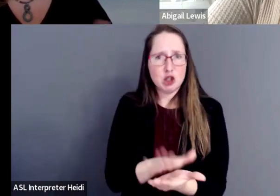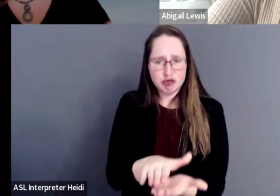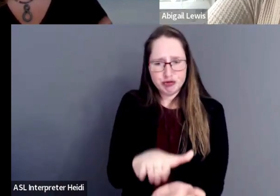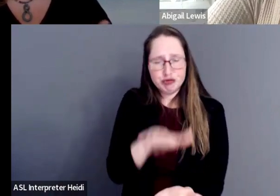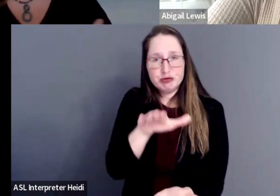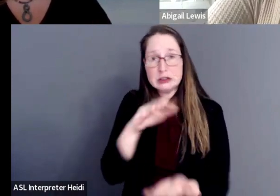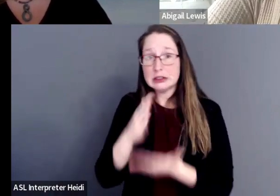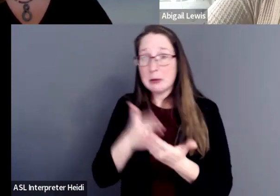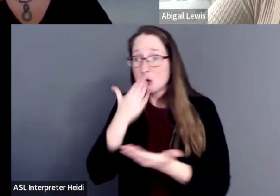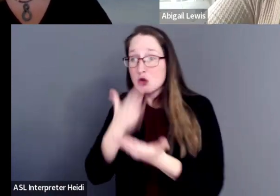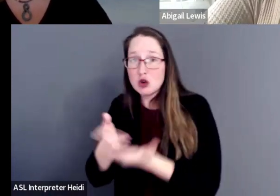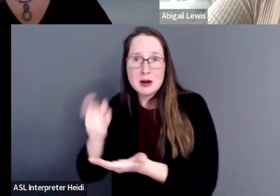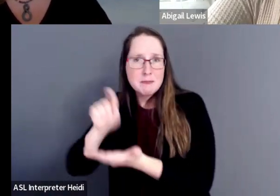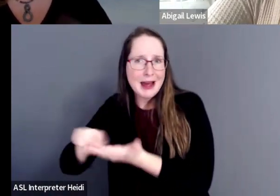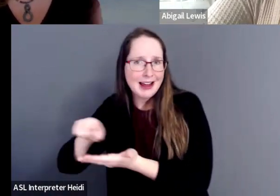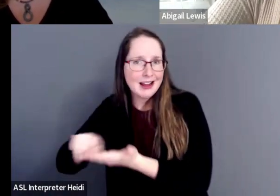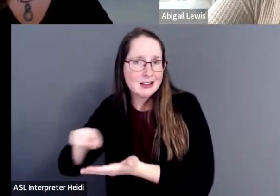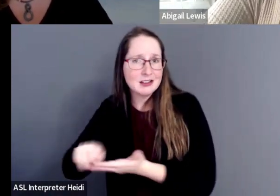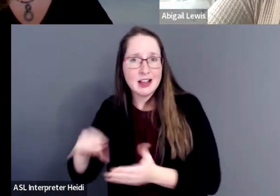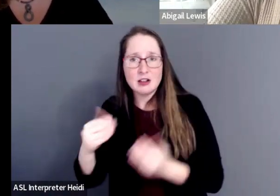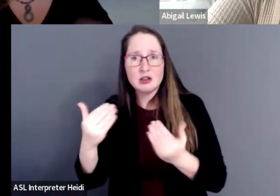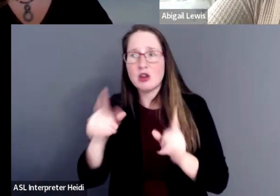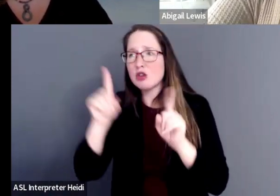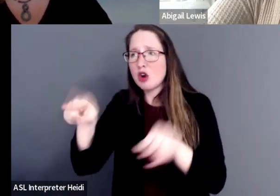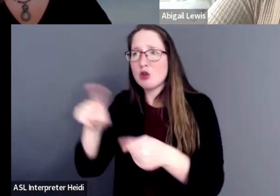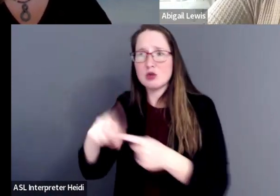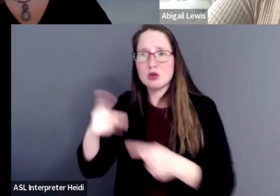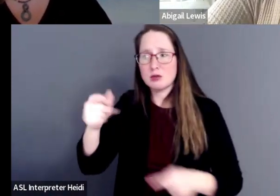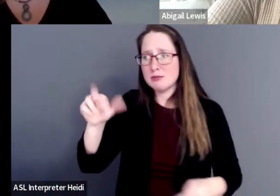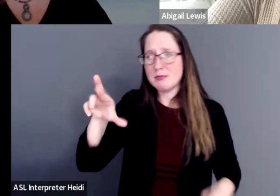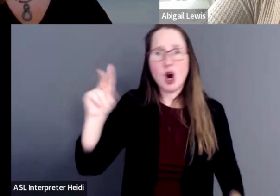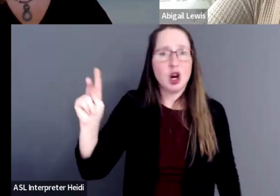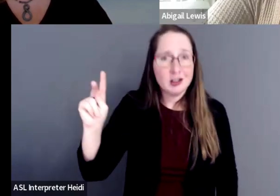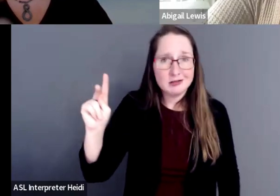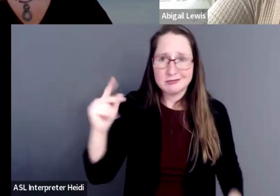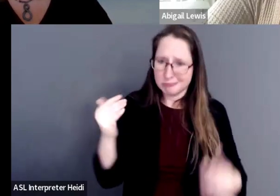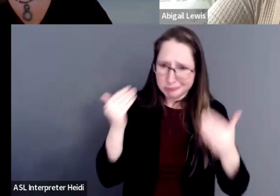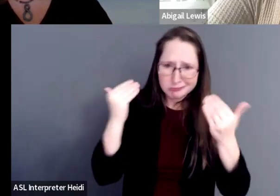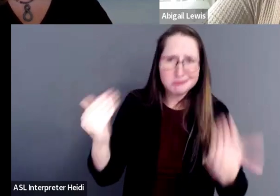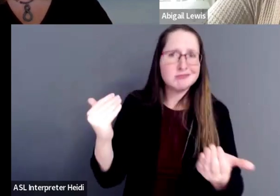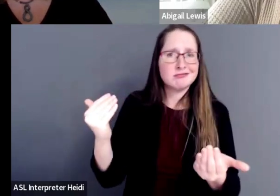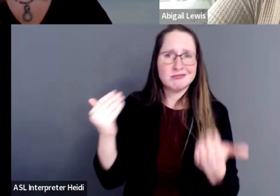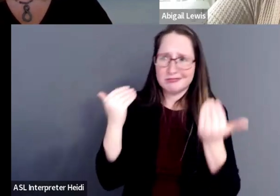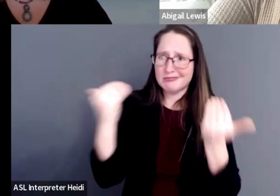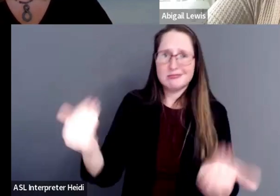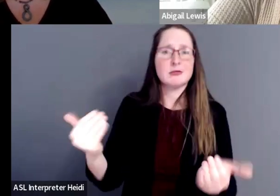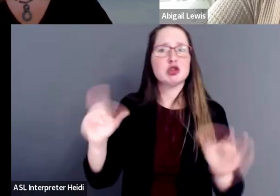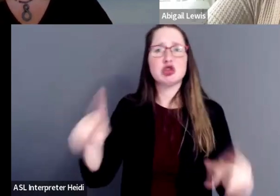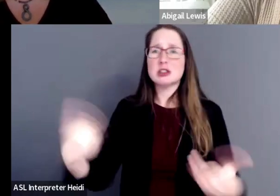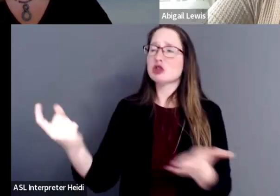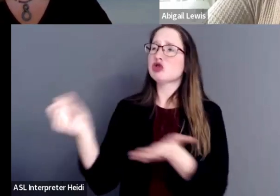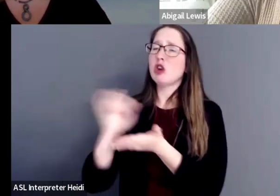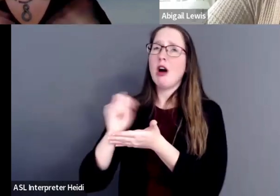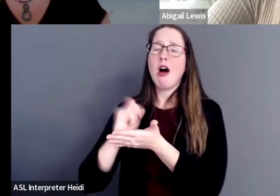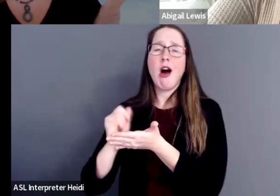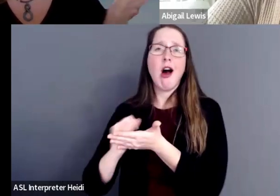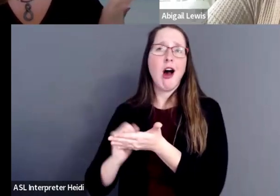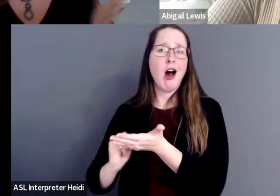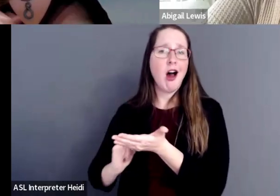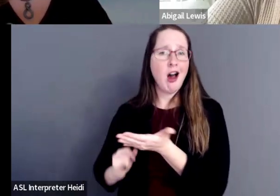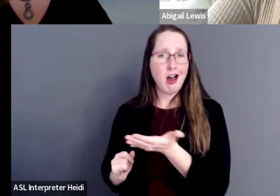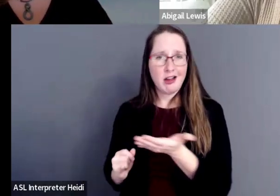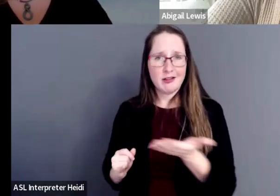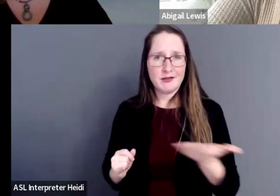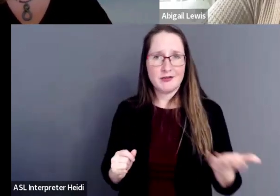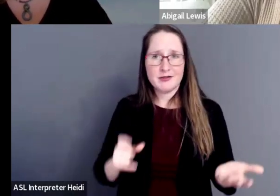some good pencils and go to a park and just draw away. I mean, it's just or even a